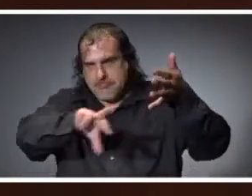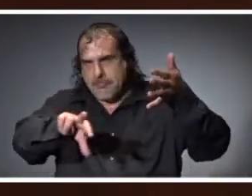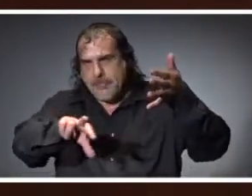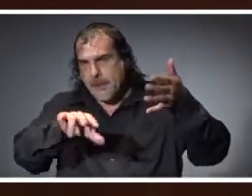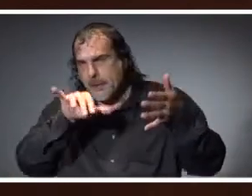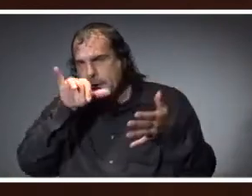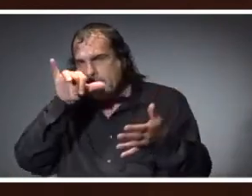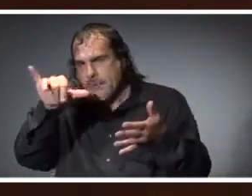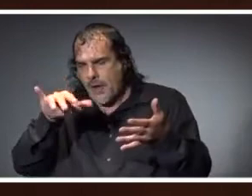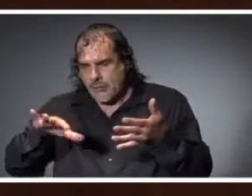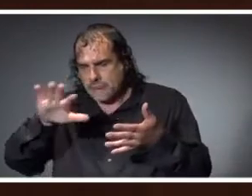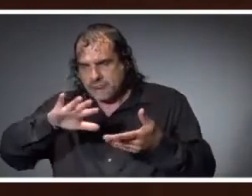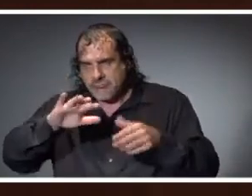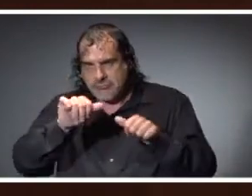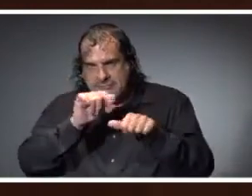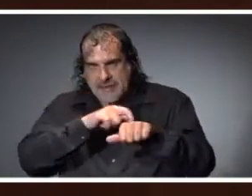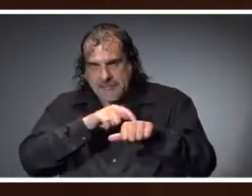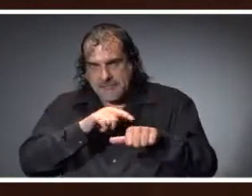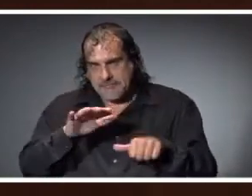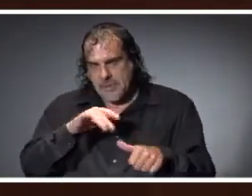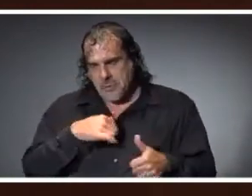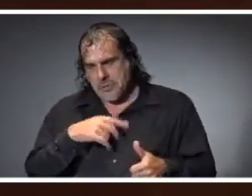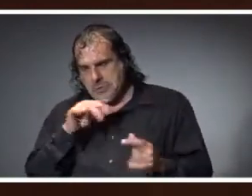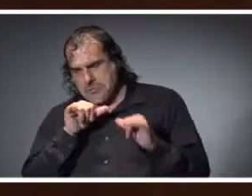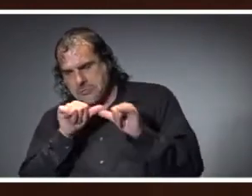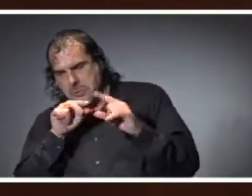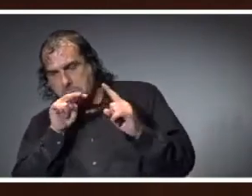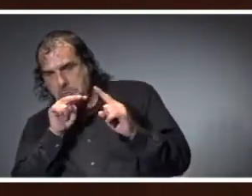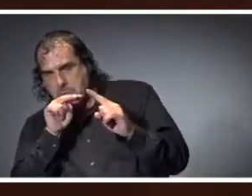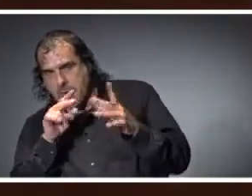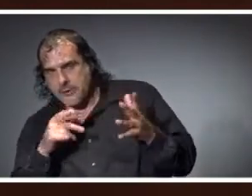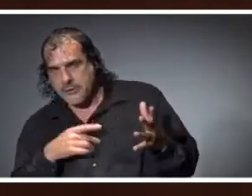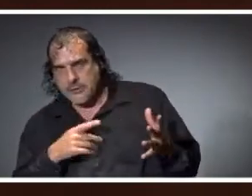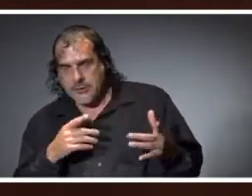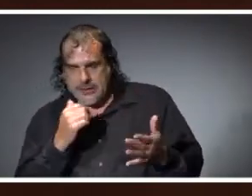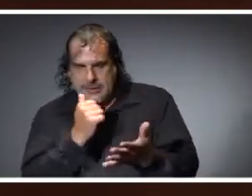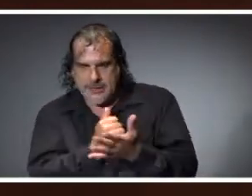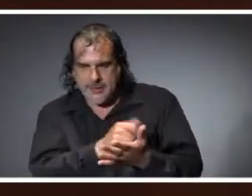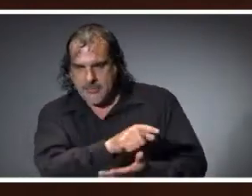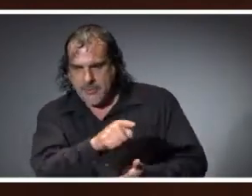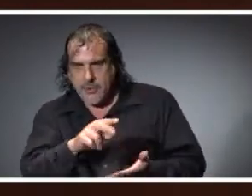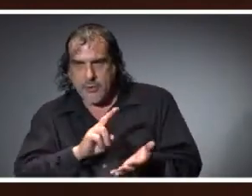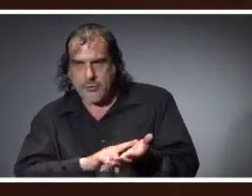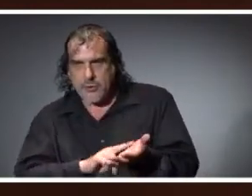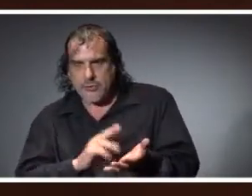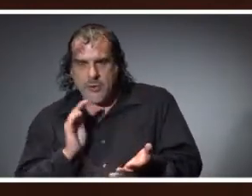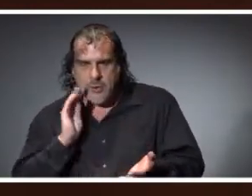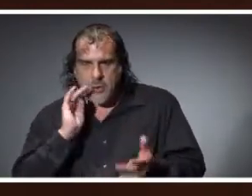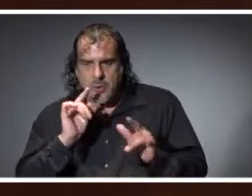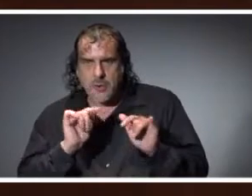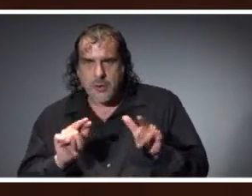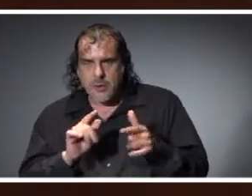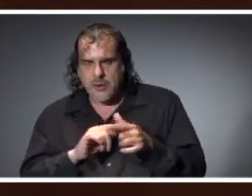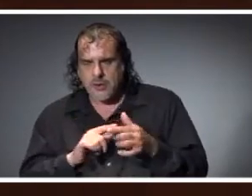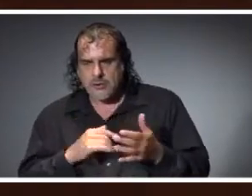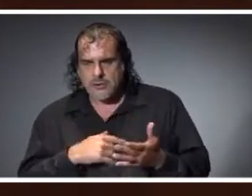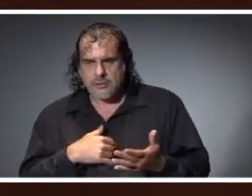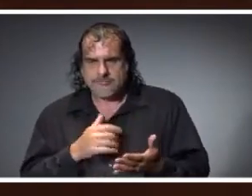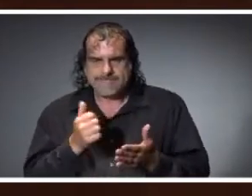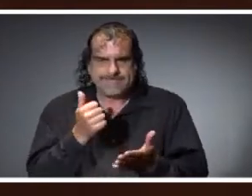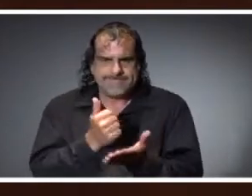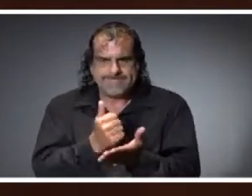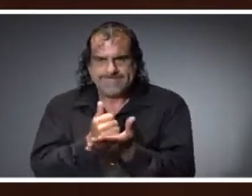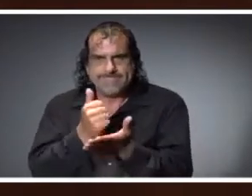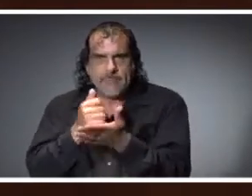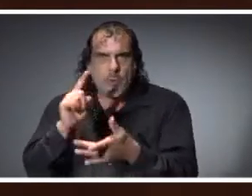something that we're going to continue to watch and help those long-term care settings with support and guidance as best we